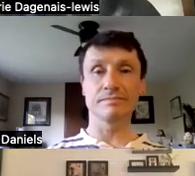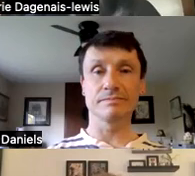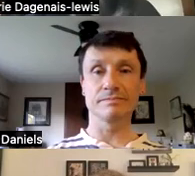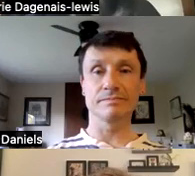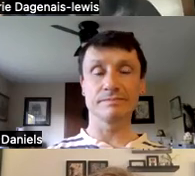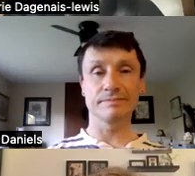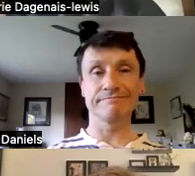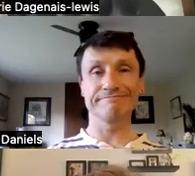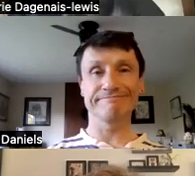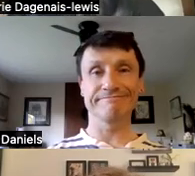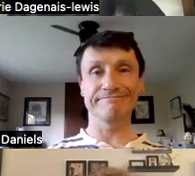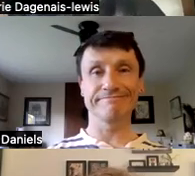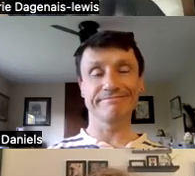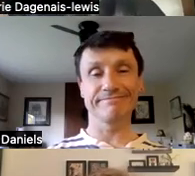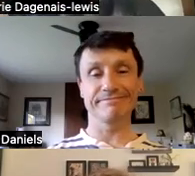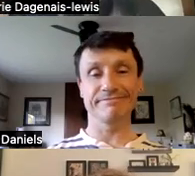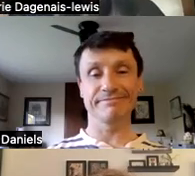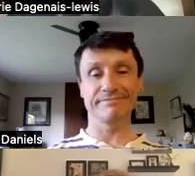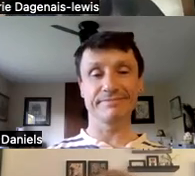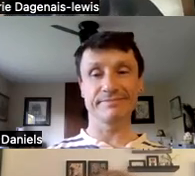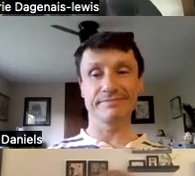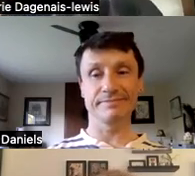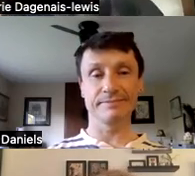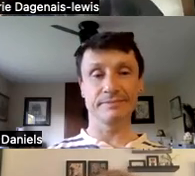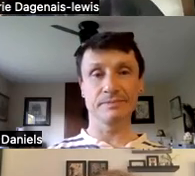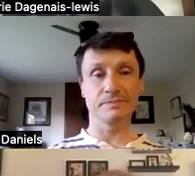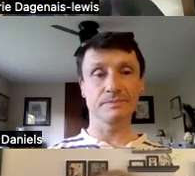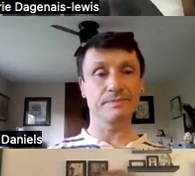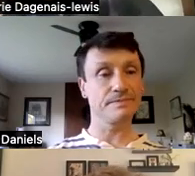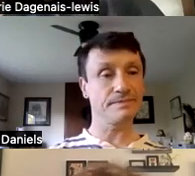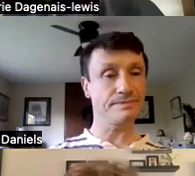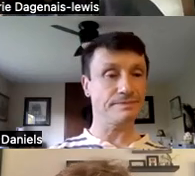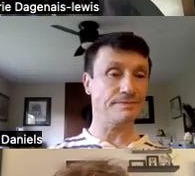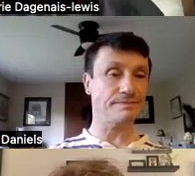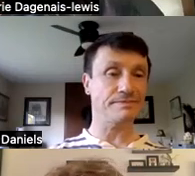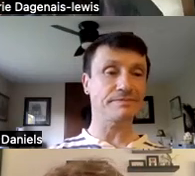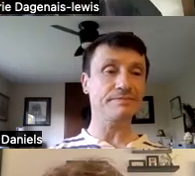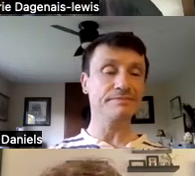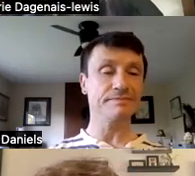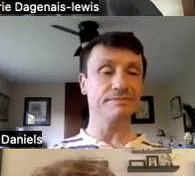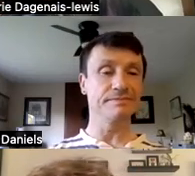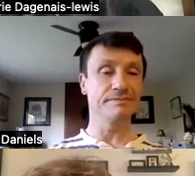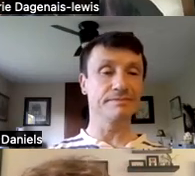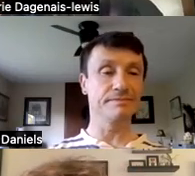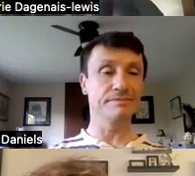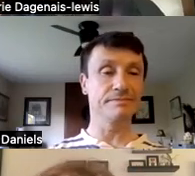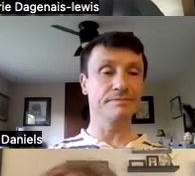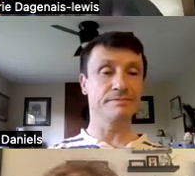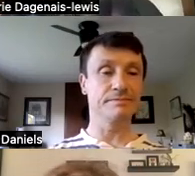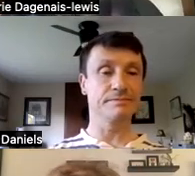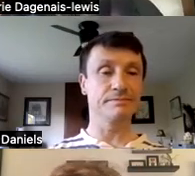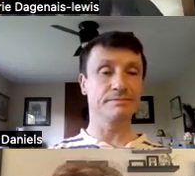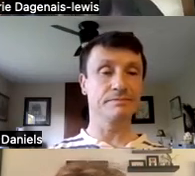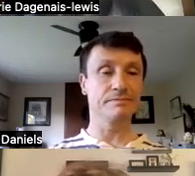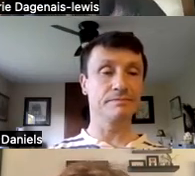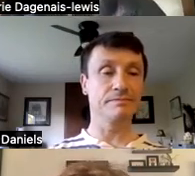artist. Beneath the pictures to the left is a navy banner with white font that reads moderator, Marie Dagenais